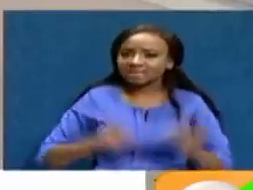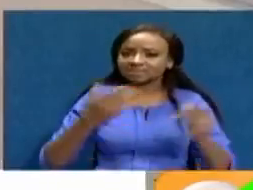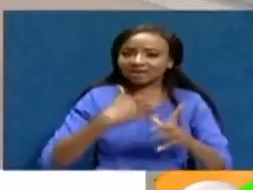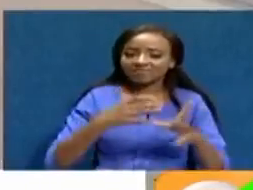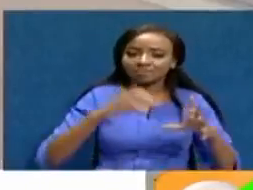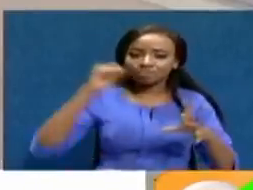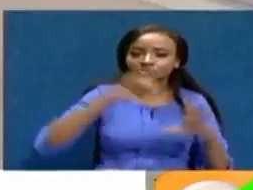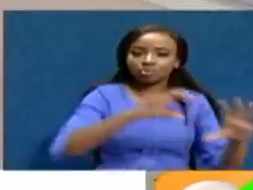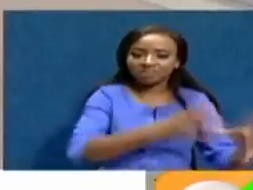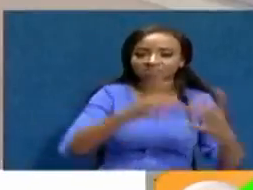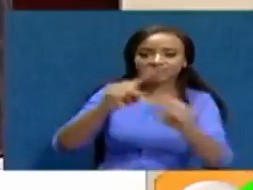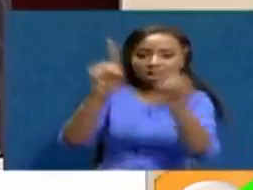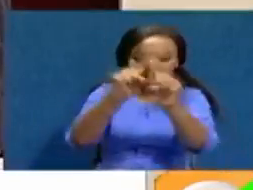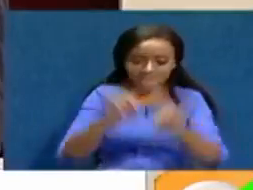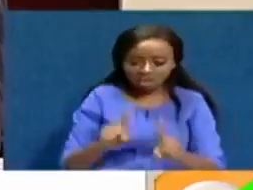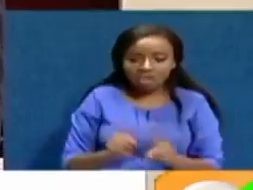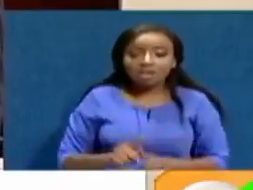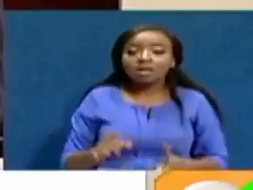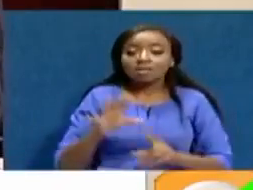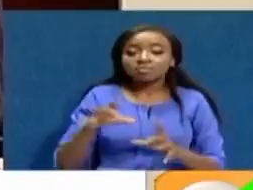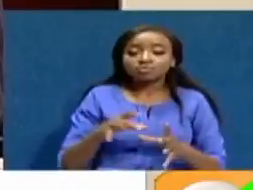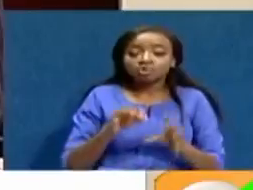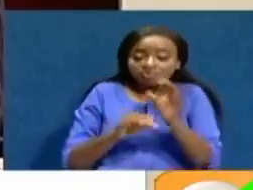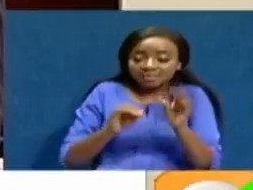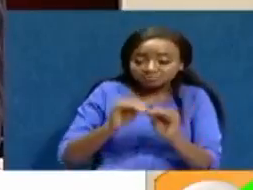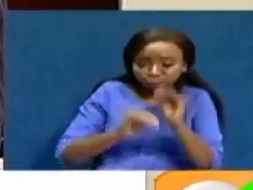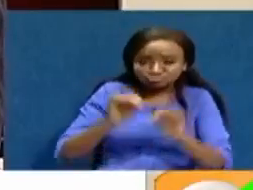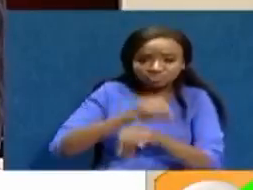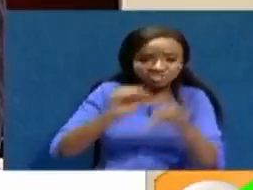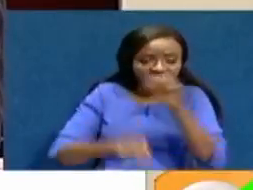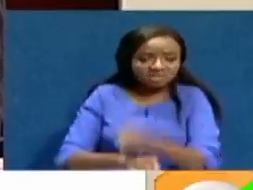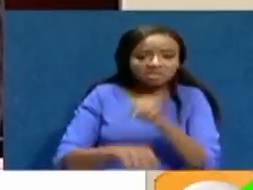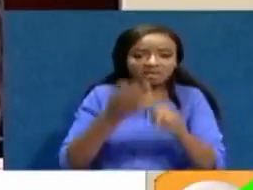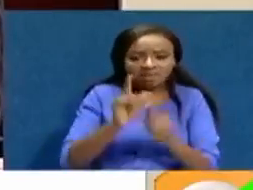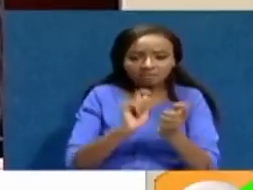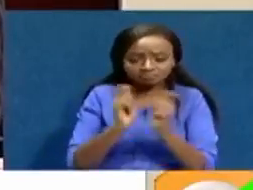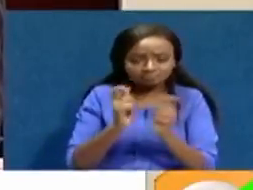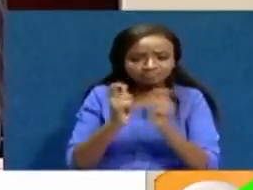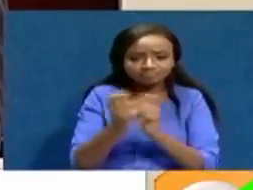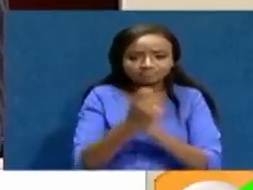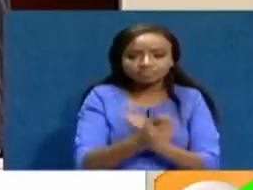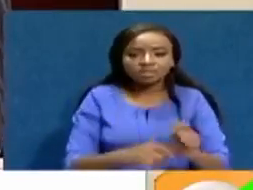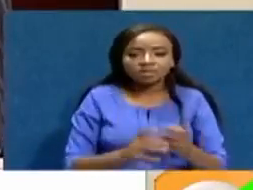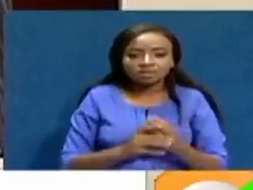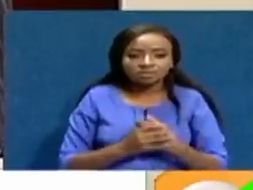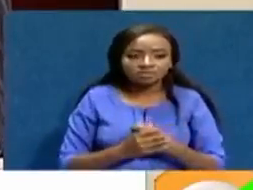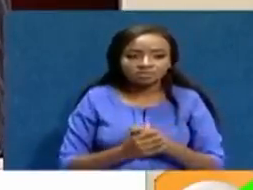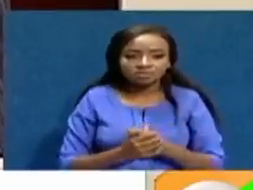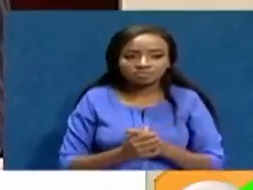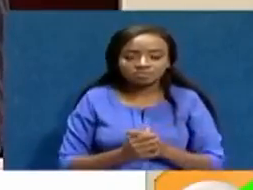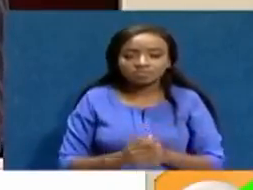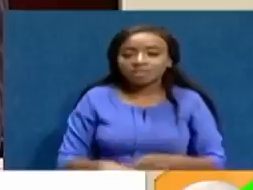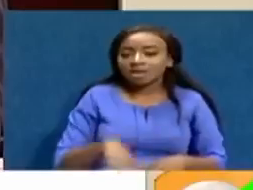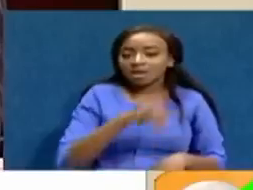the composition, structure, and outlook of the election management body has changed six times. Chesoni, Kivwitu, IPPG,